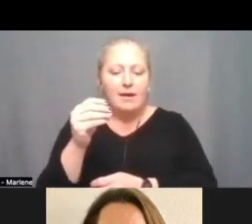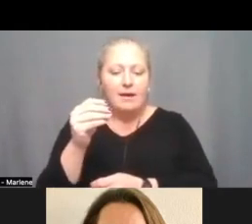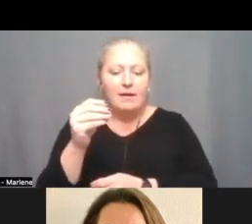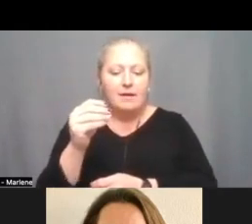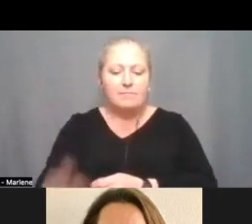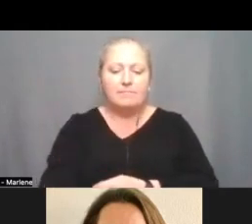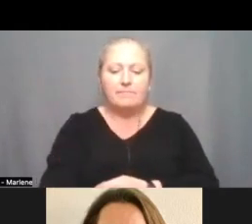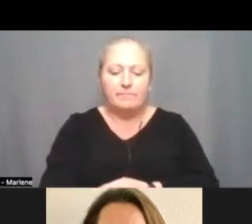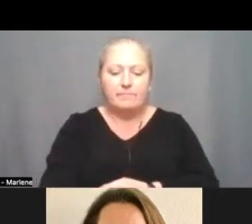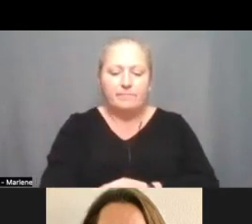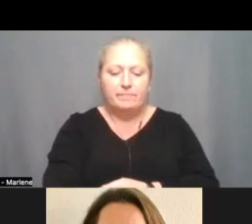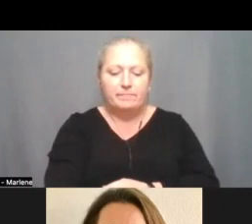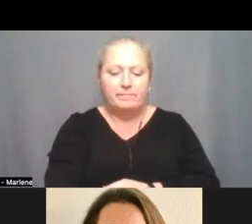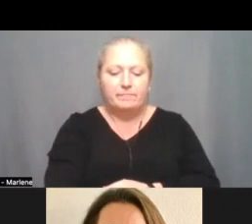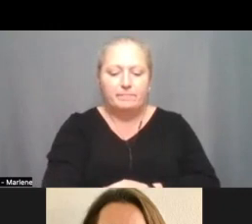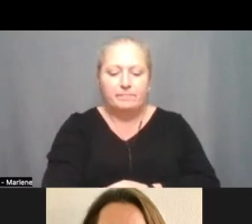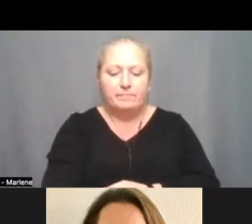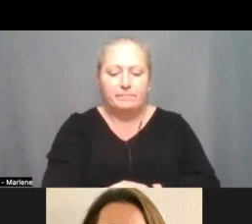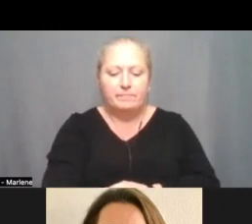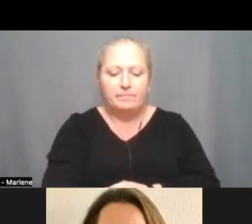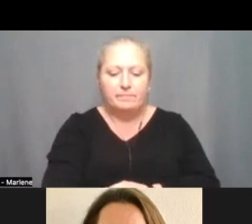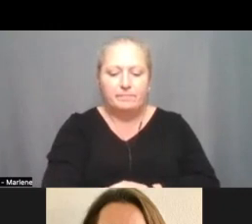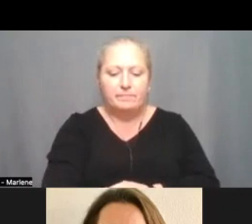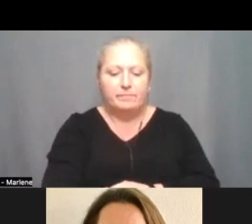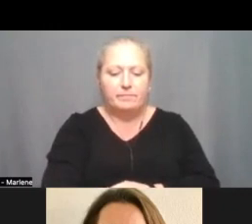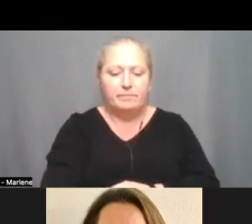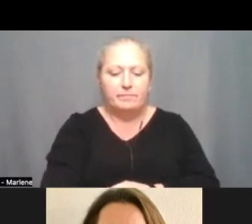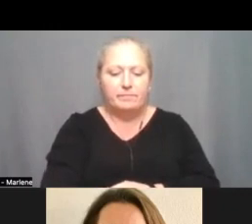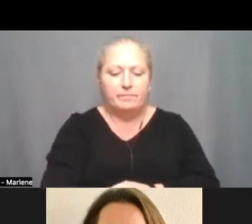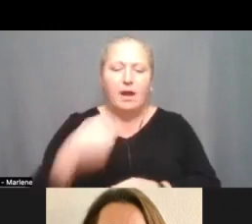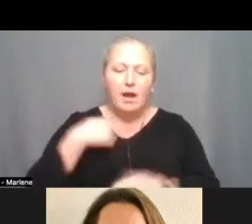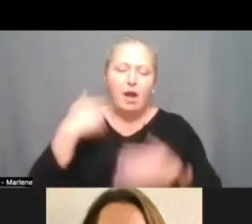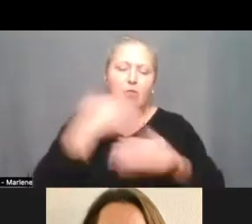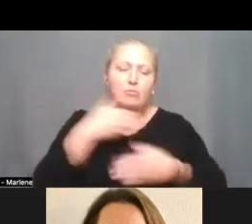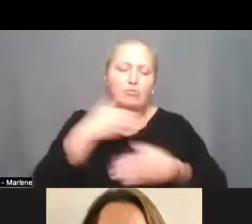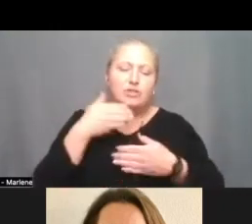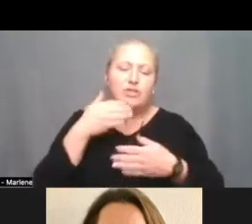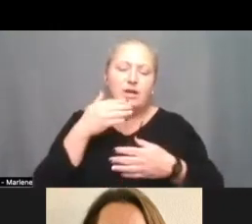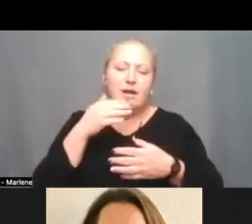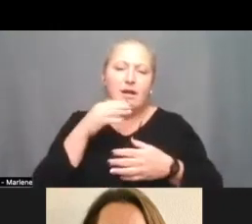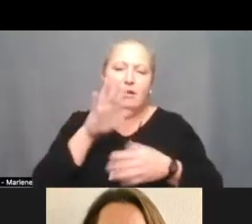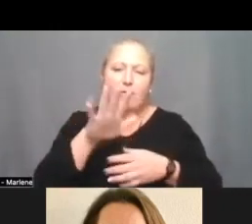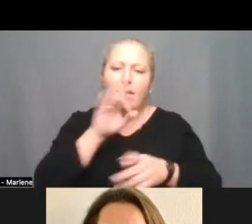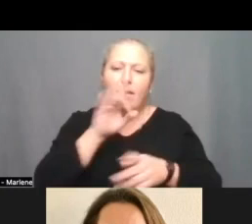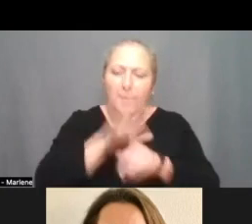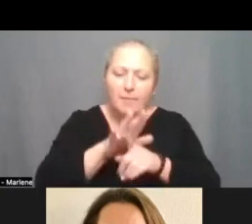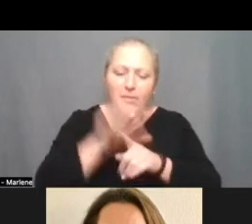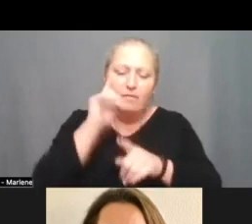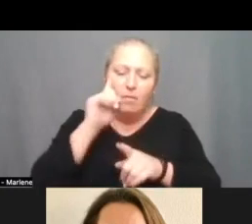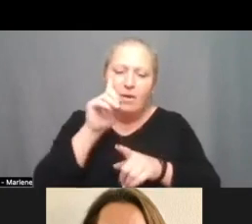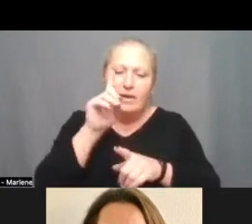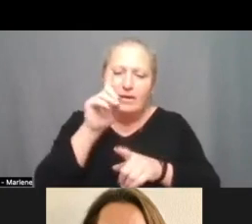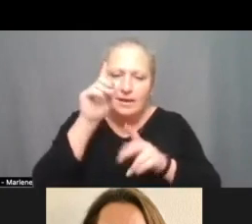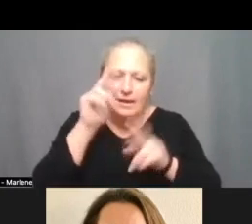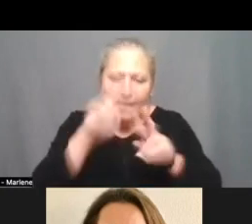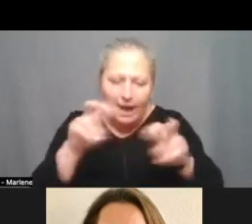um yeah i mean i um appreciate kind of just the the commitment to the data analysis and showing us kind